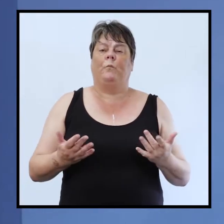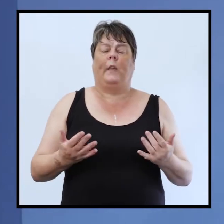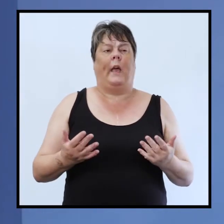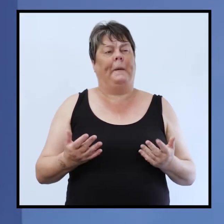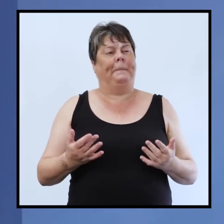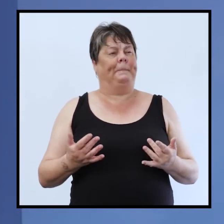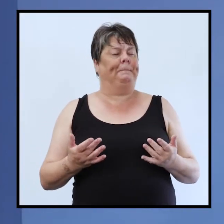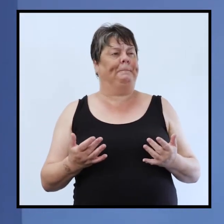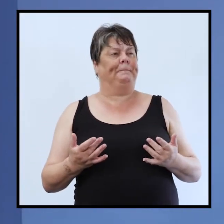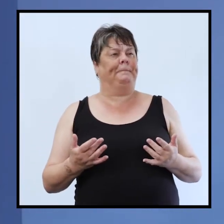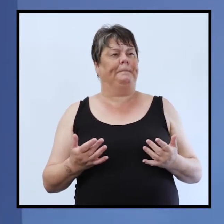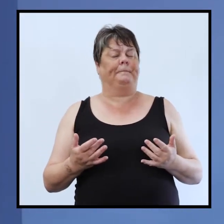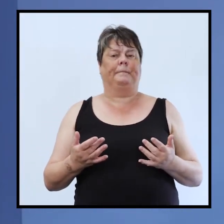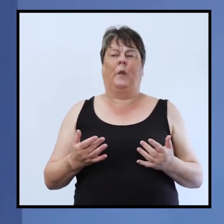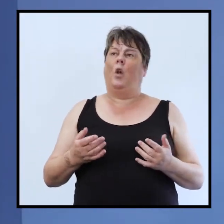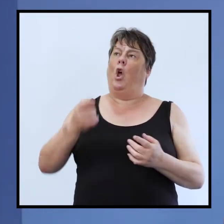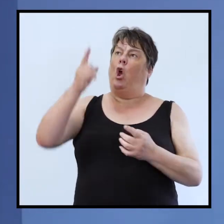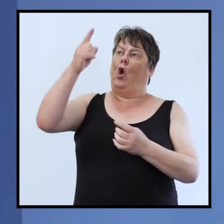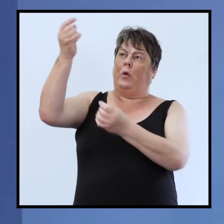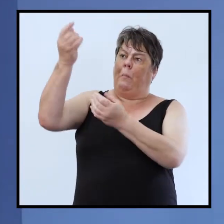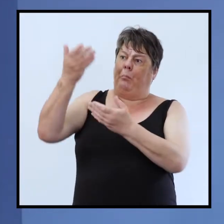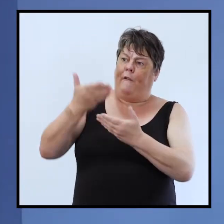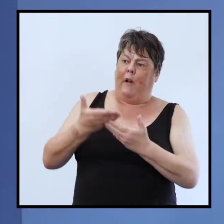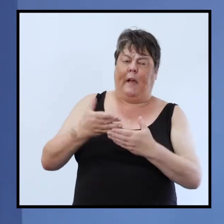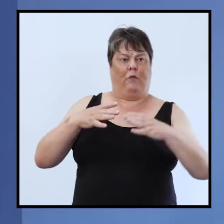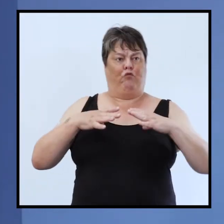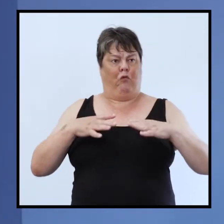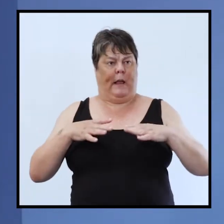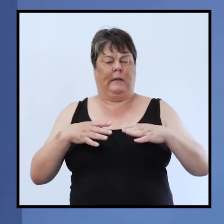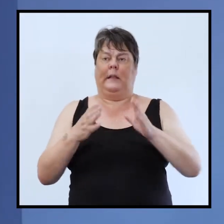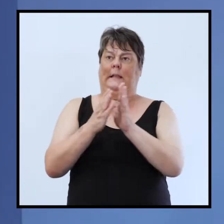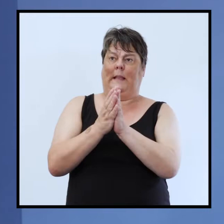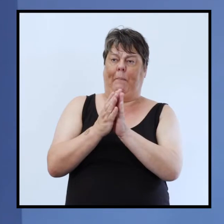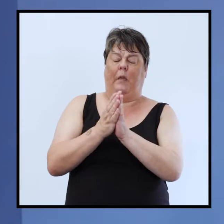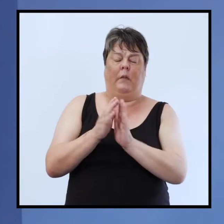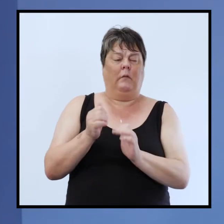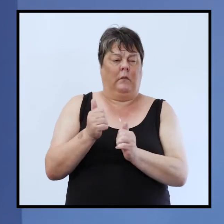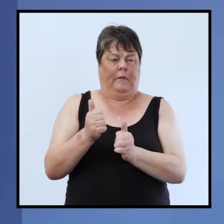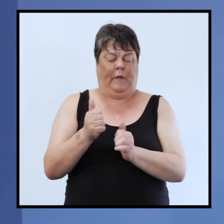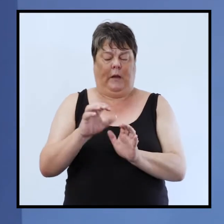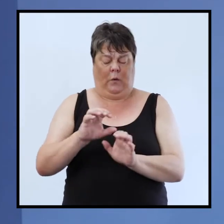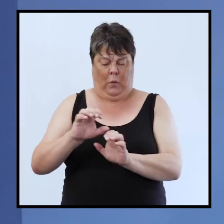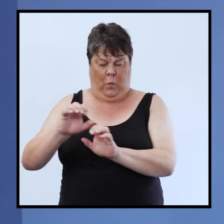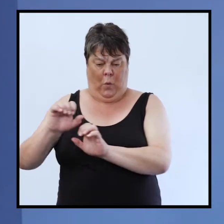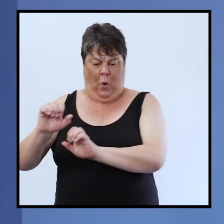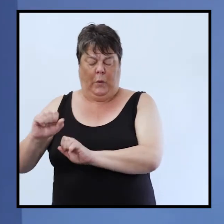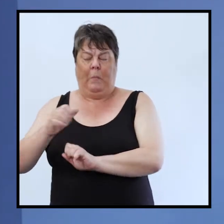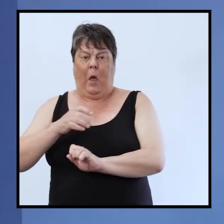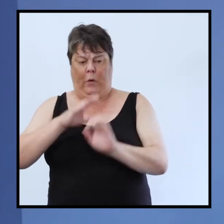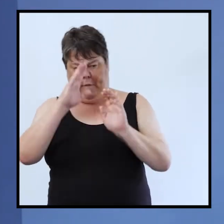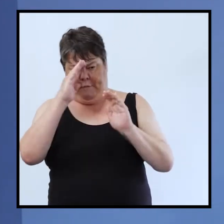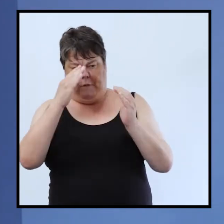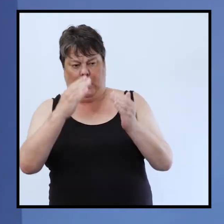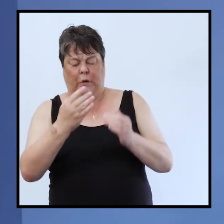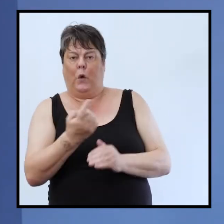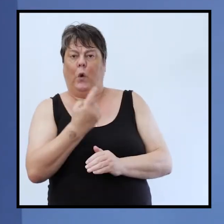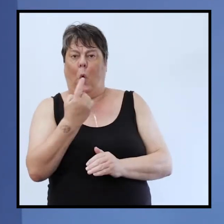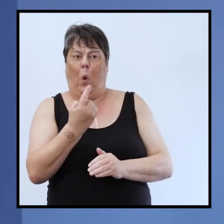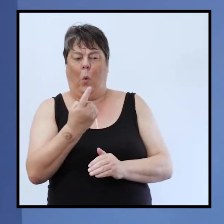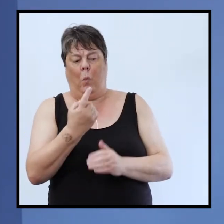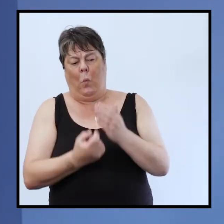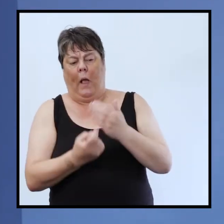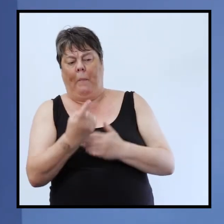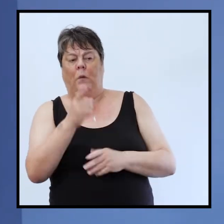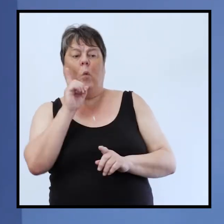being part of god's provision stuff we're not going to go there i want to stay looking at the issue of the of this woman um